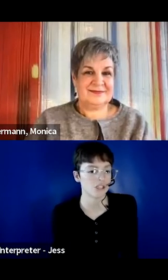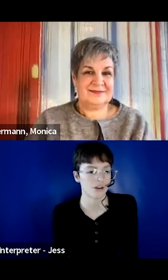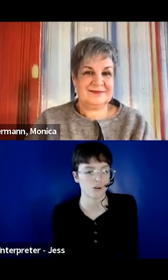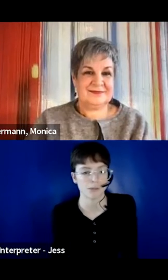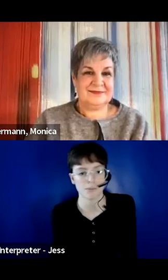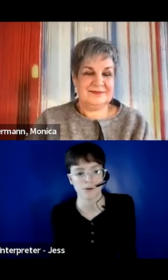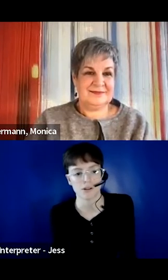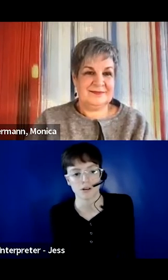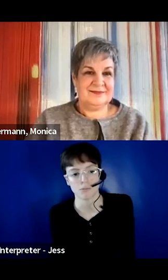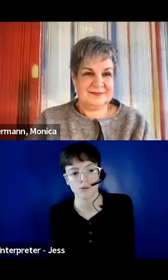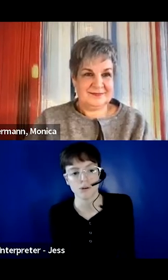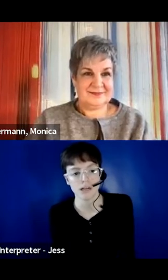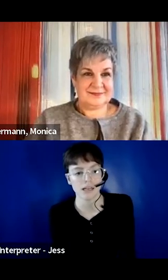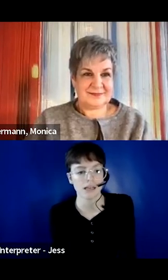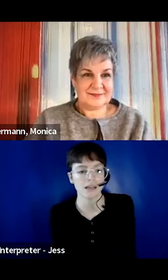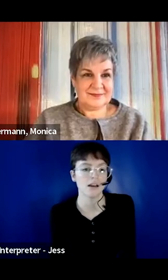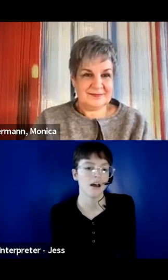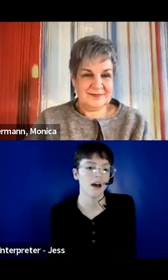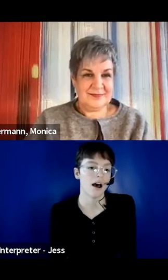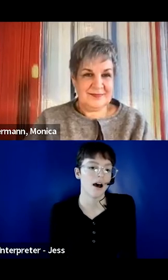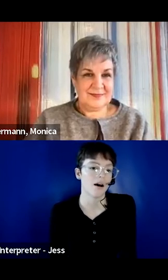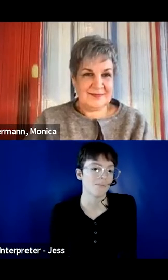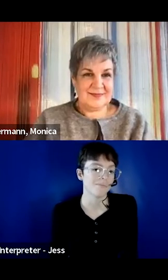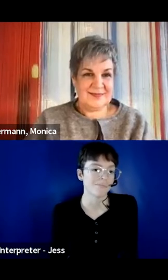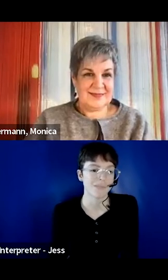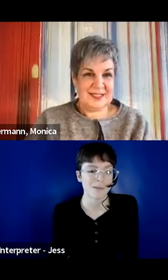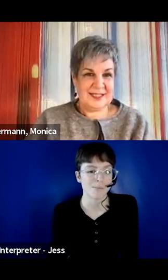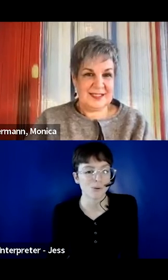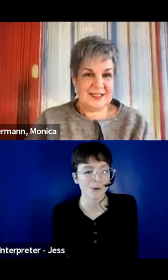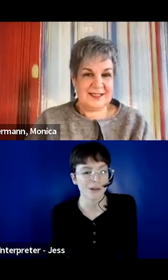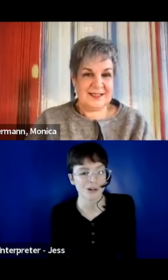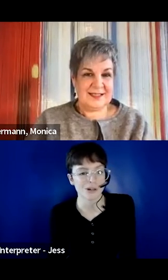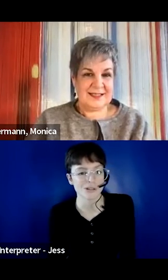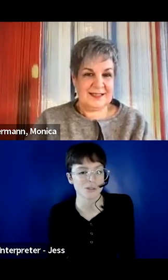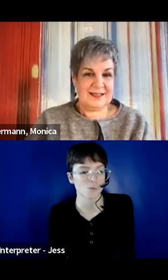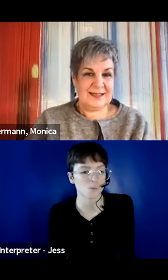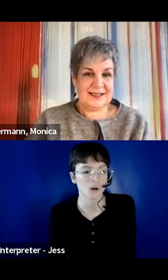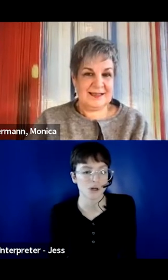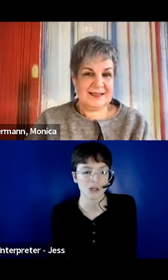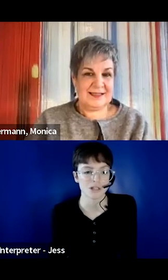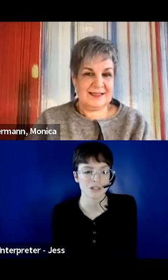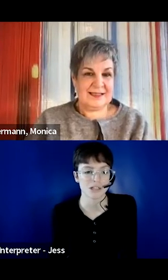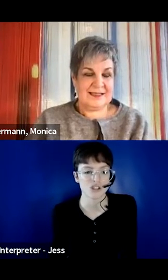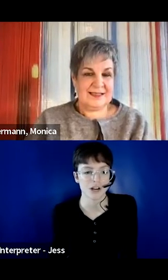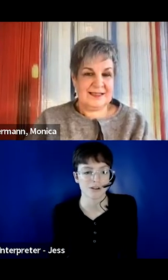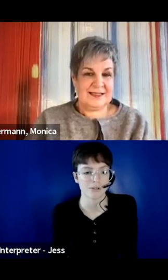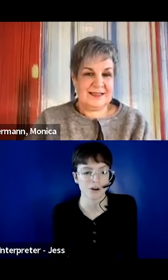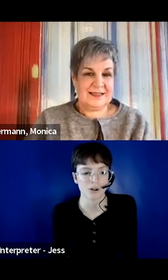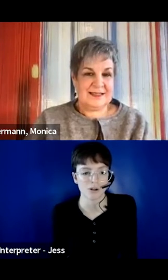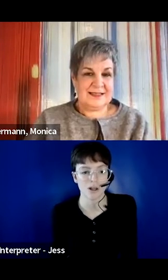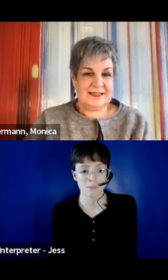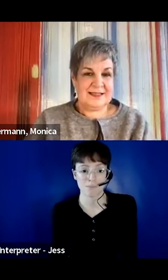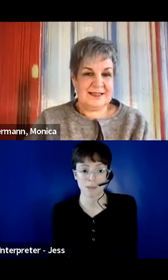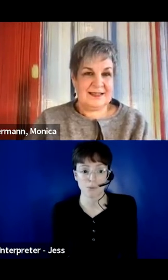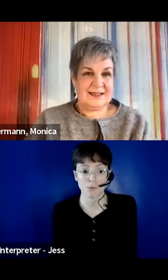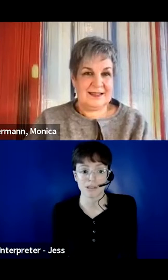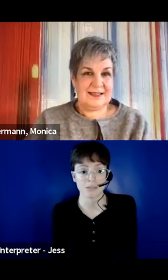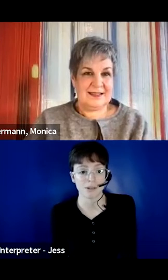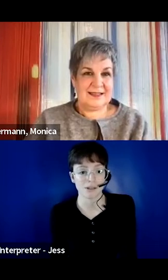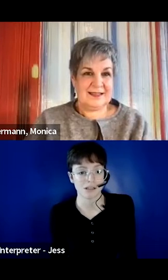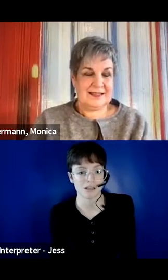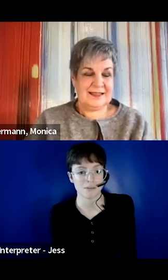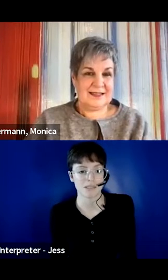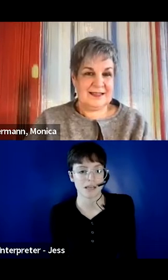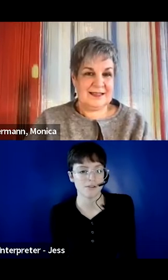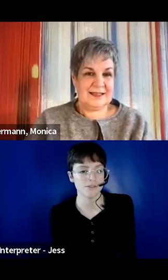we general people in the community, employers, workers in general, people with